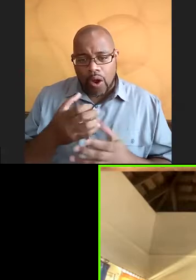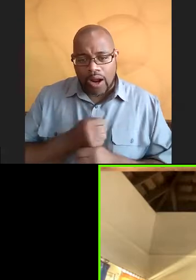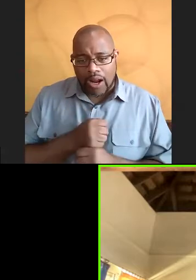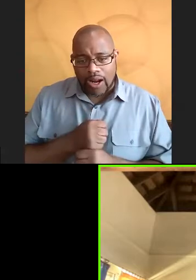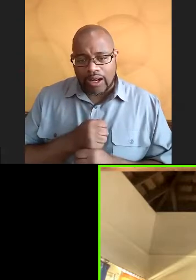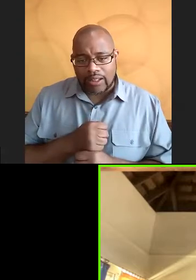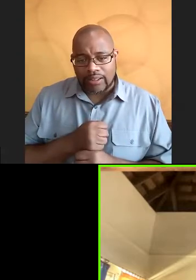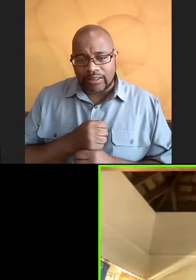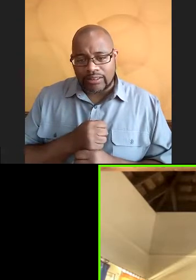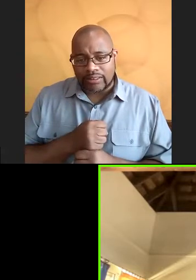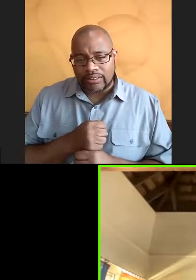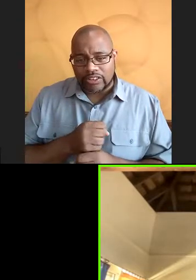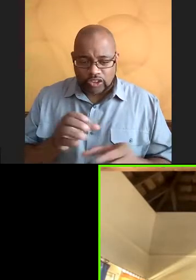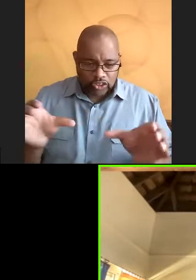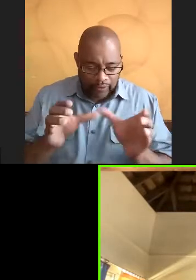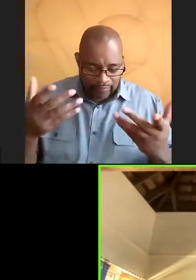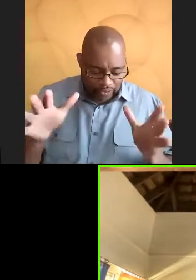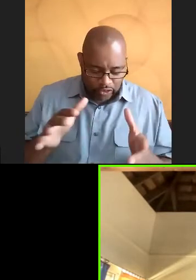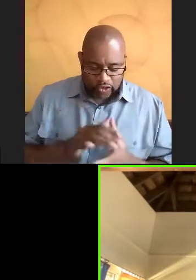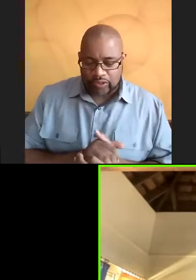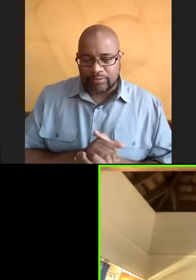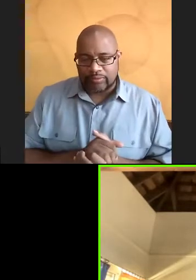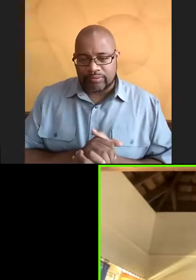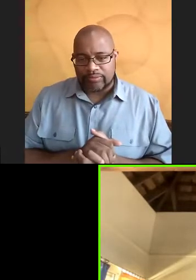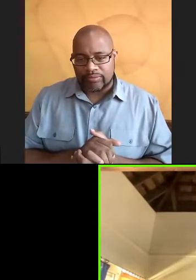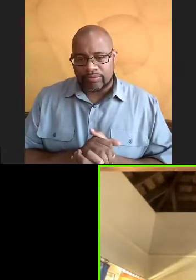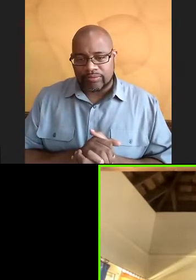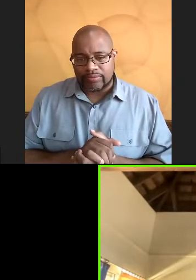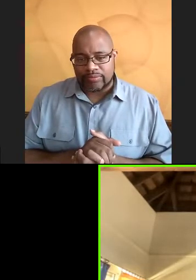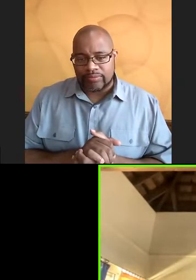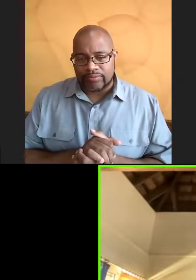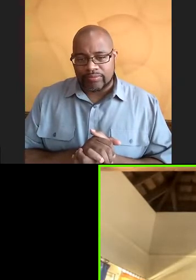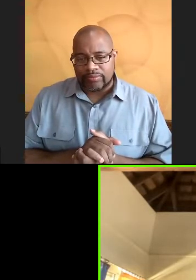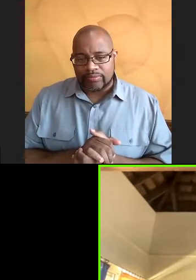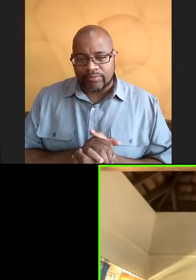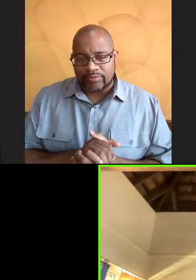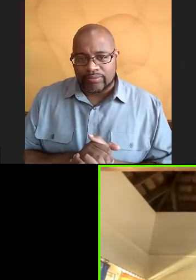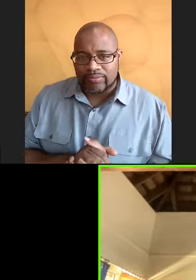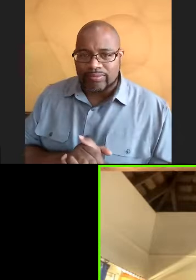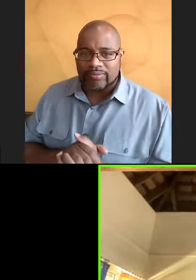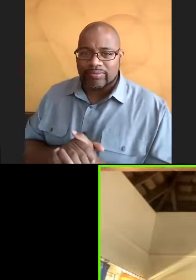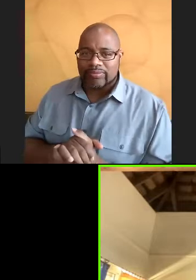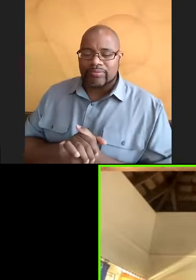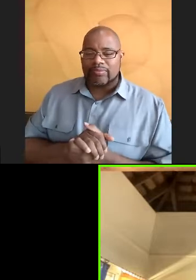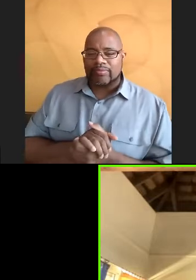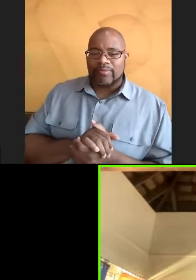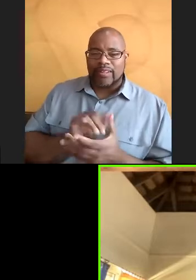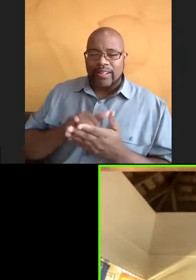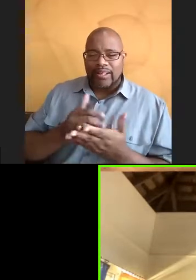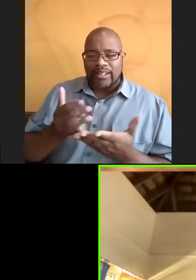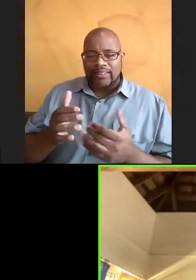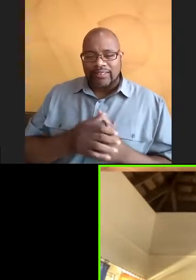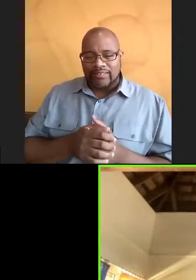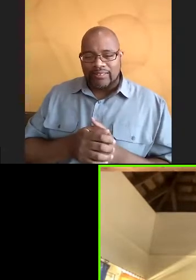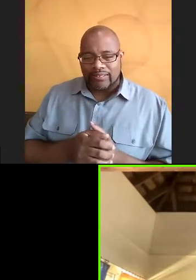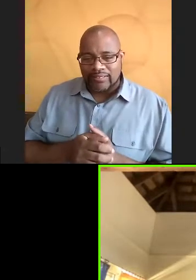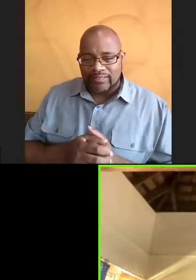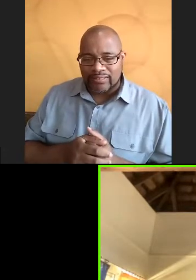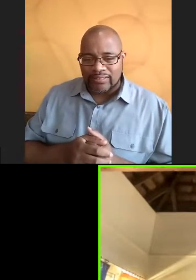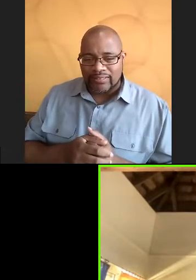all NAWI certified at 30 feet. So, our DSO, like, don't go below 30 feet. You know, the rule, that's not a thought.